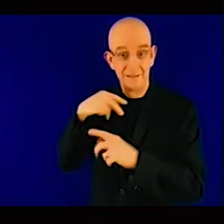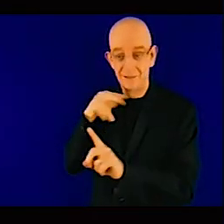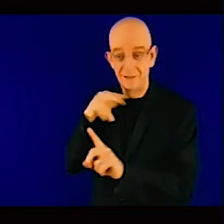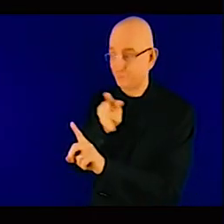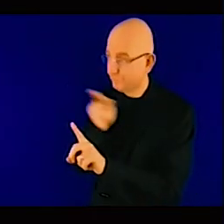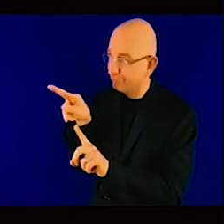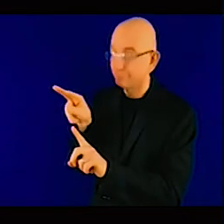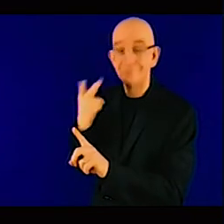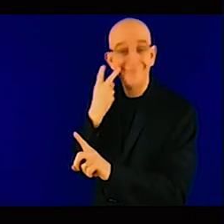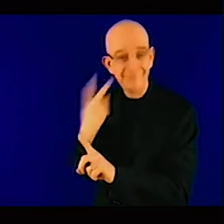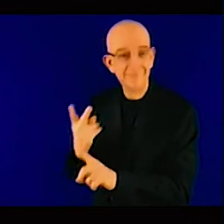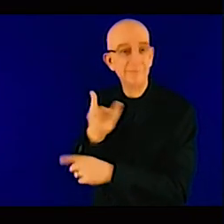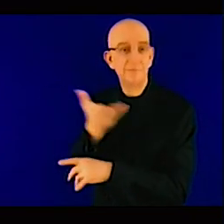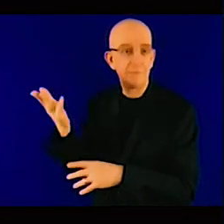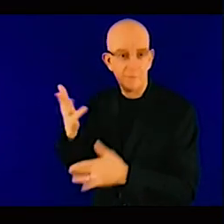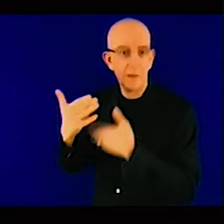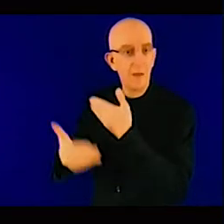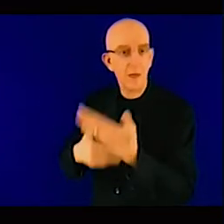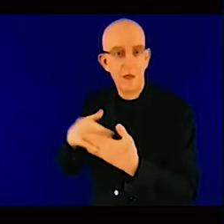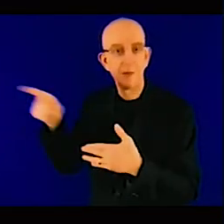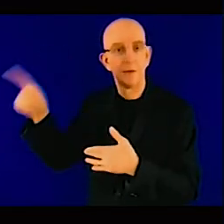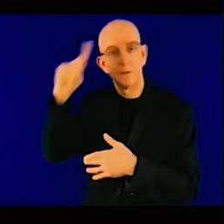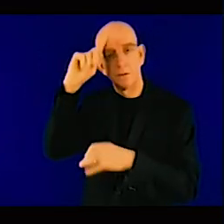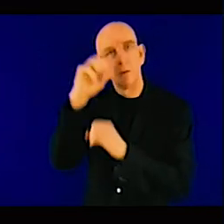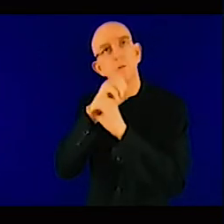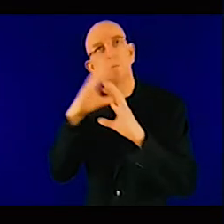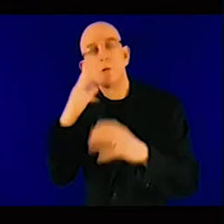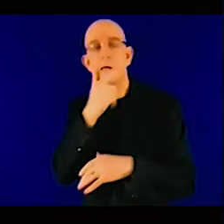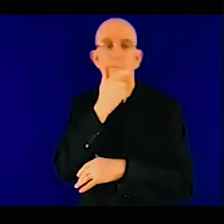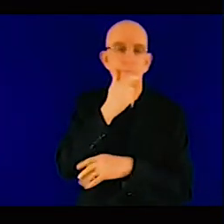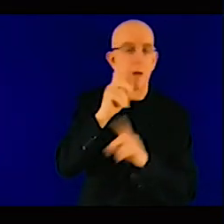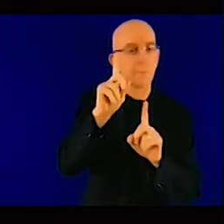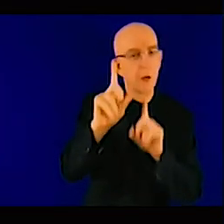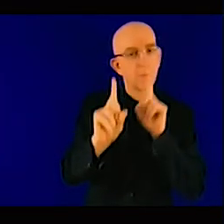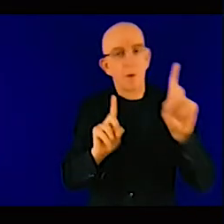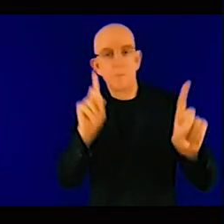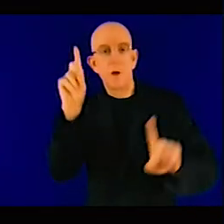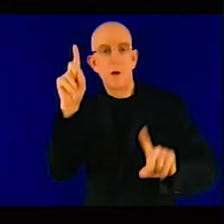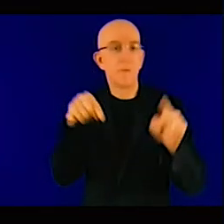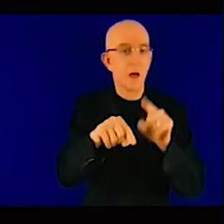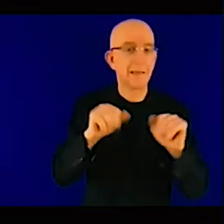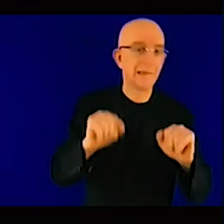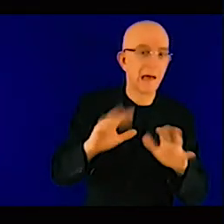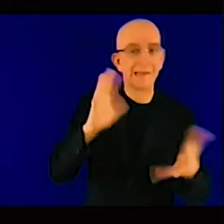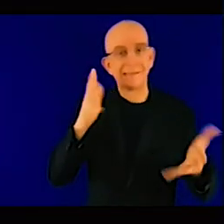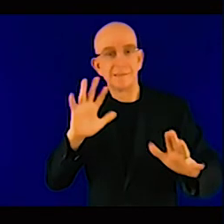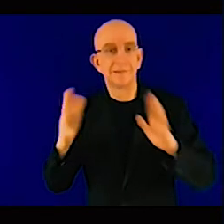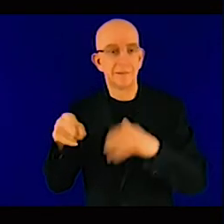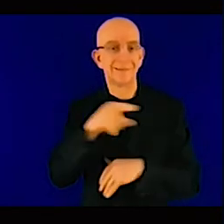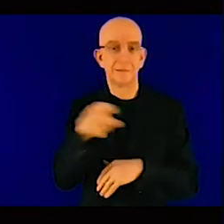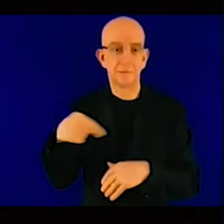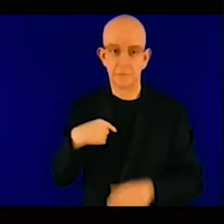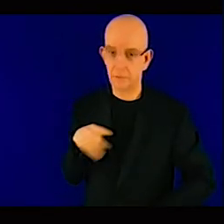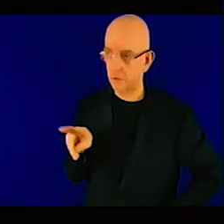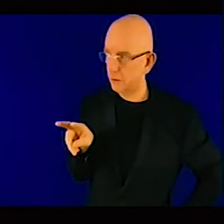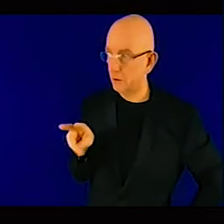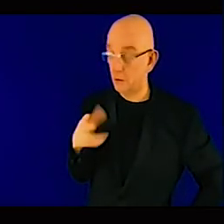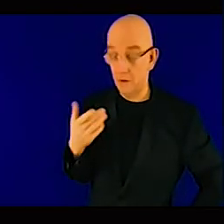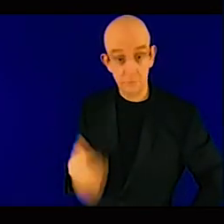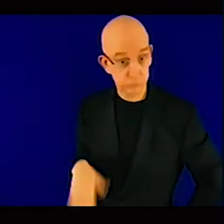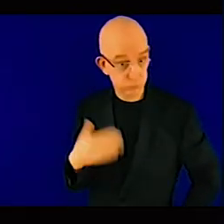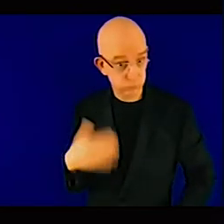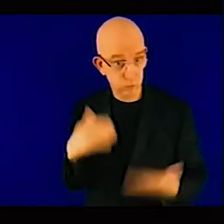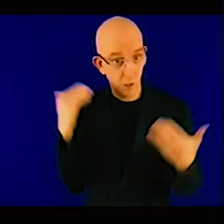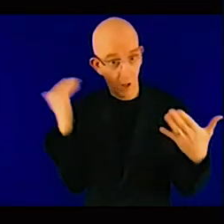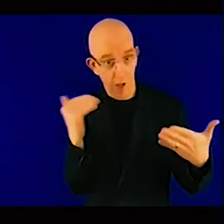happen you look at the advisors that are involved and the number of advisors that are involved and they